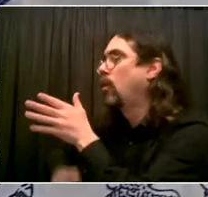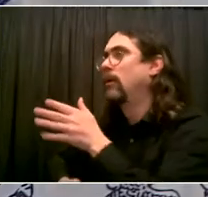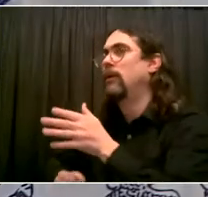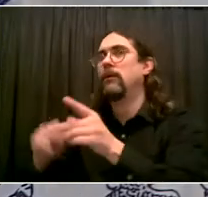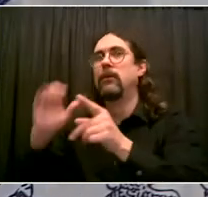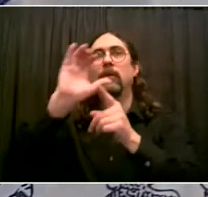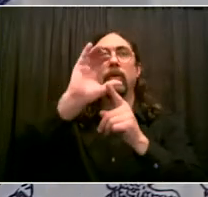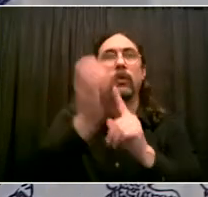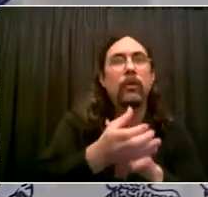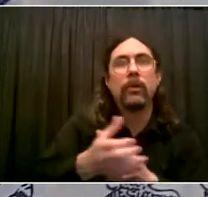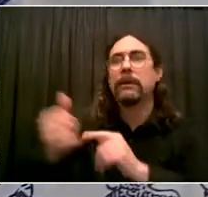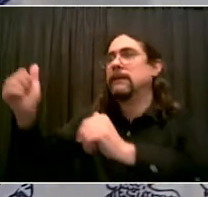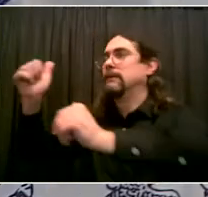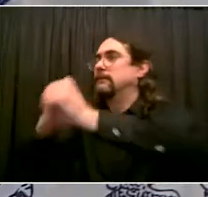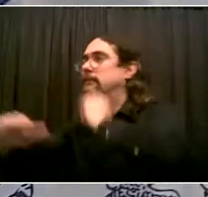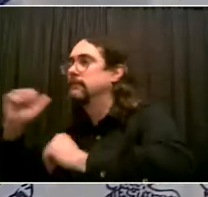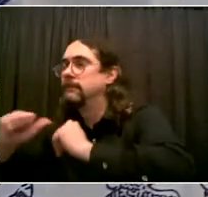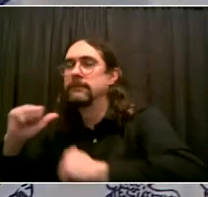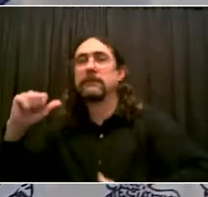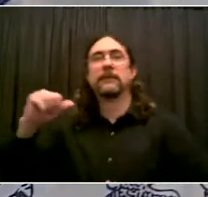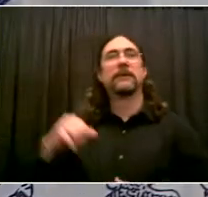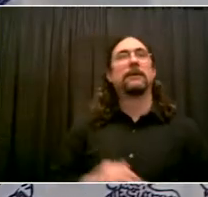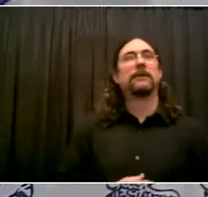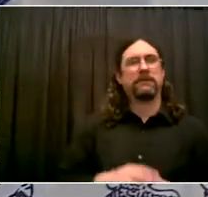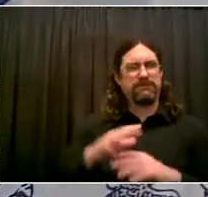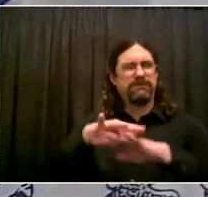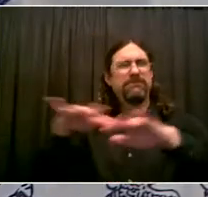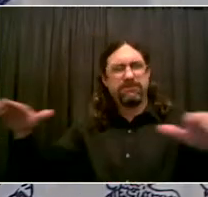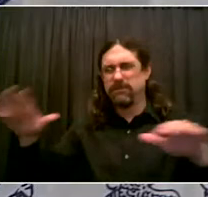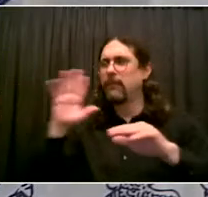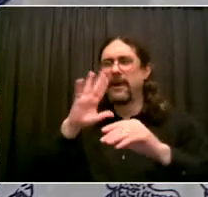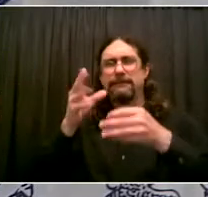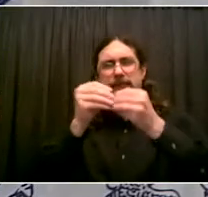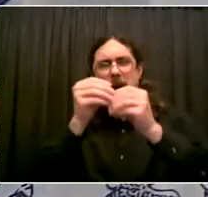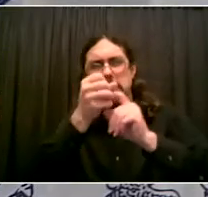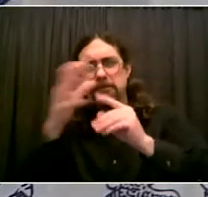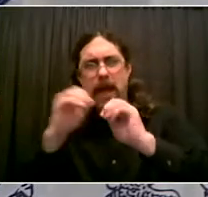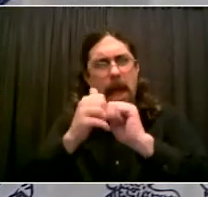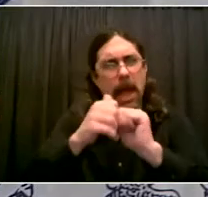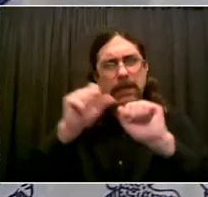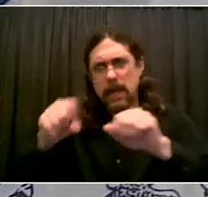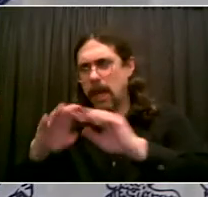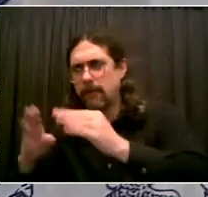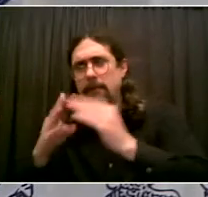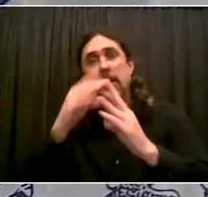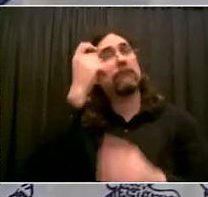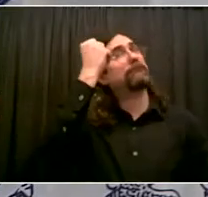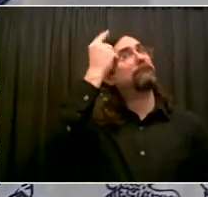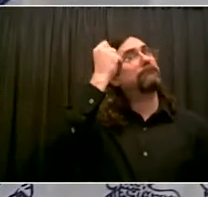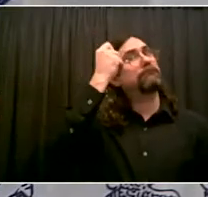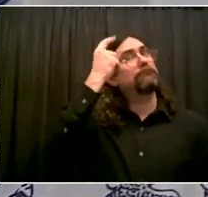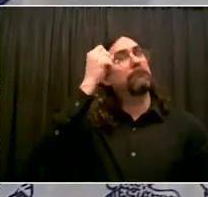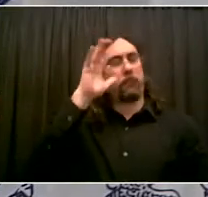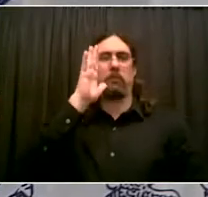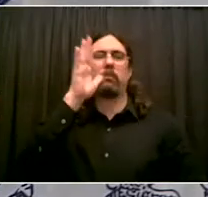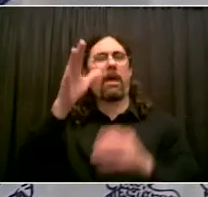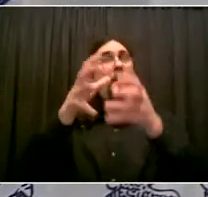everywhere, where we can gather people safely to experience amazing performances and feel the energy coming back to this city.